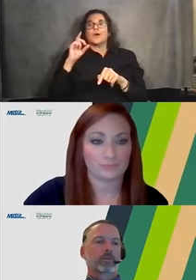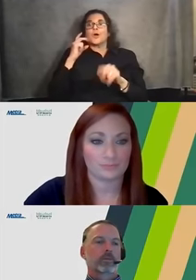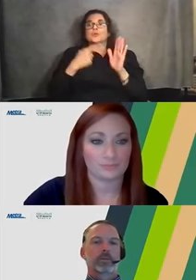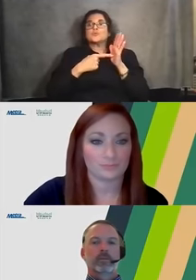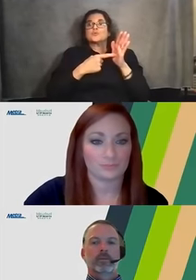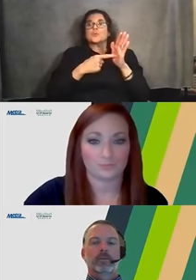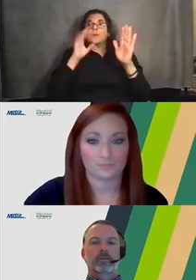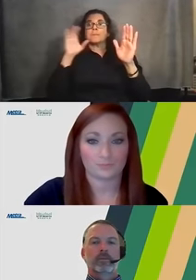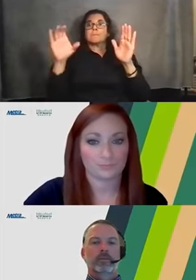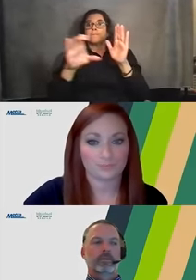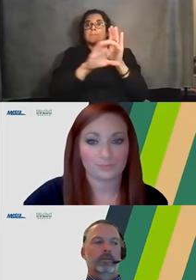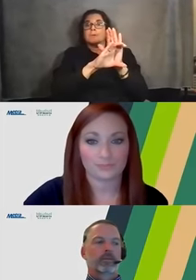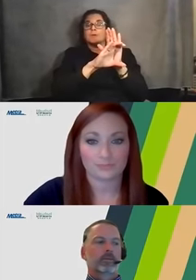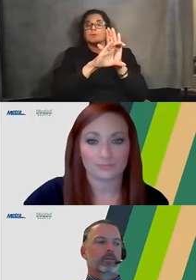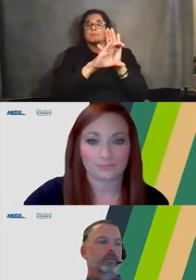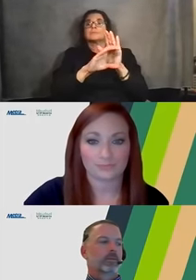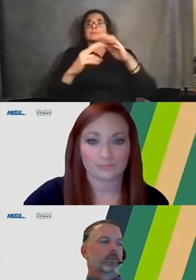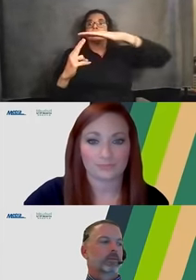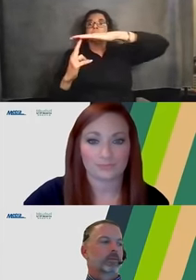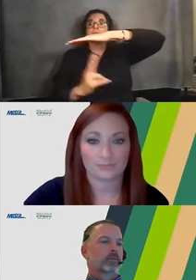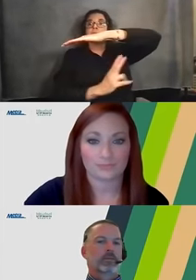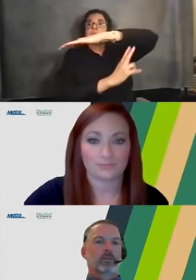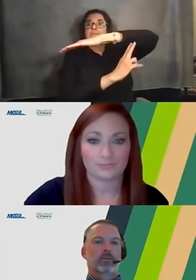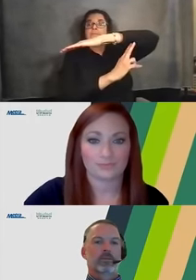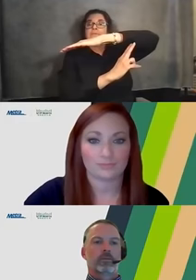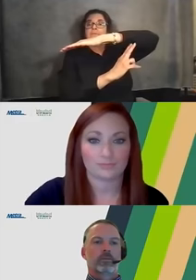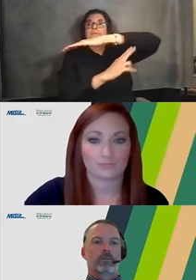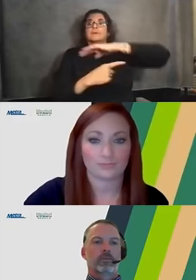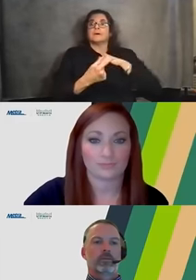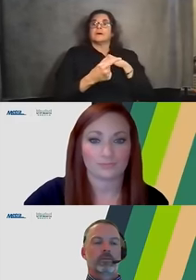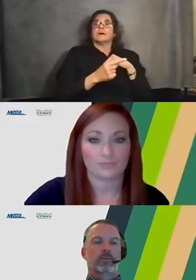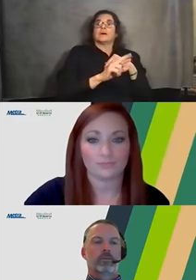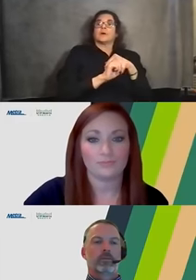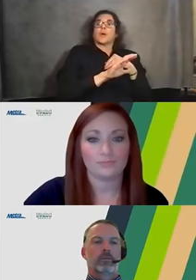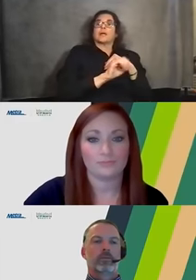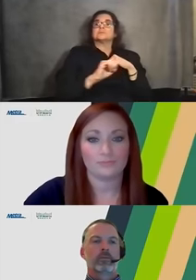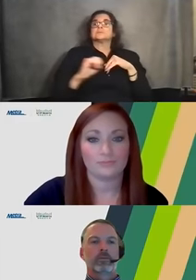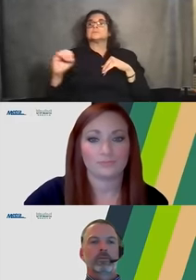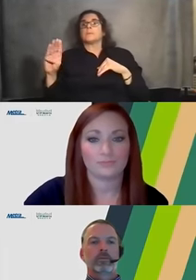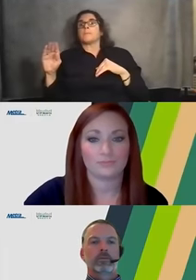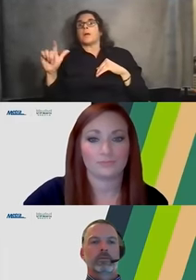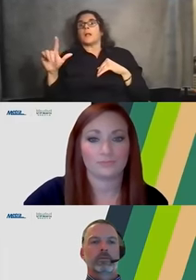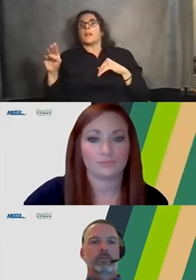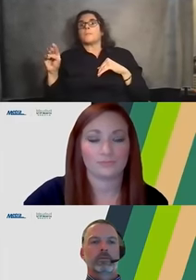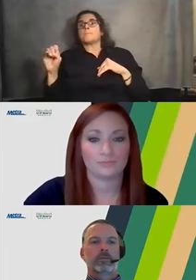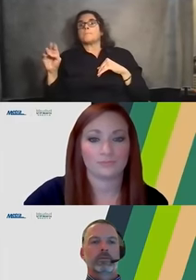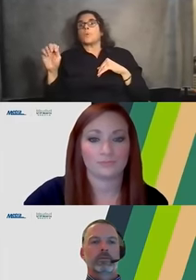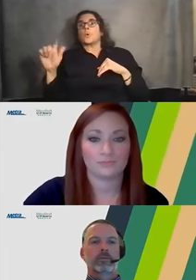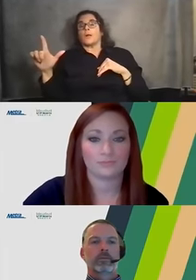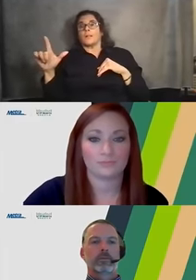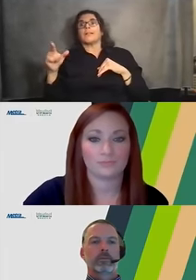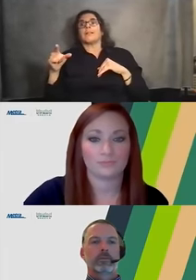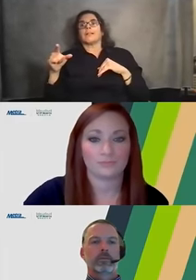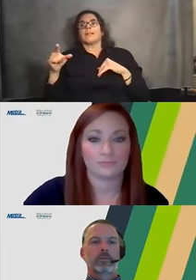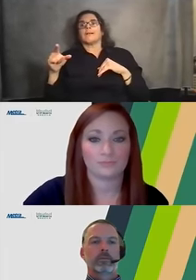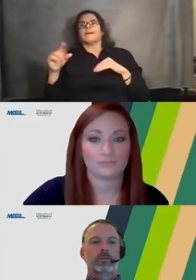that were constructed as part of the previous project between Grace and Balmoral. There's a, a, a sacrificial beam that's added to the bridge to